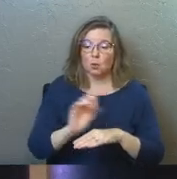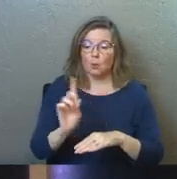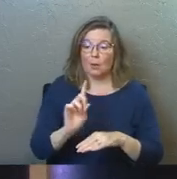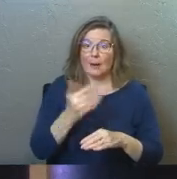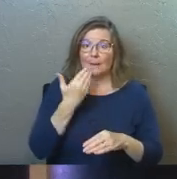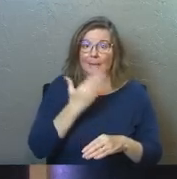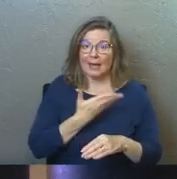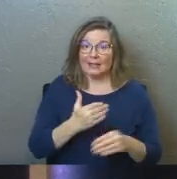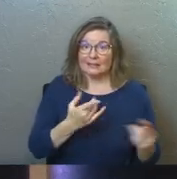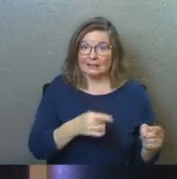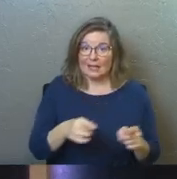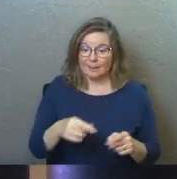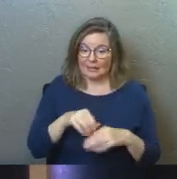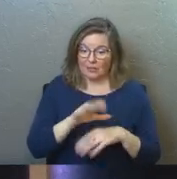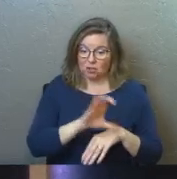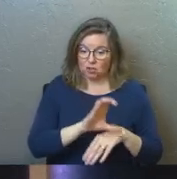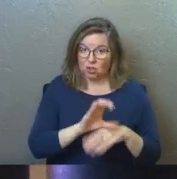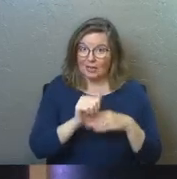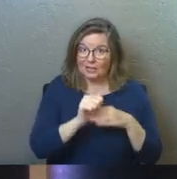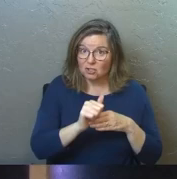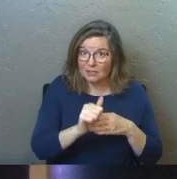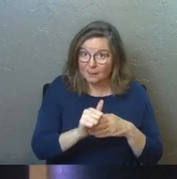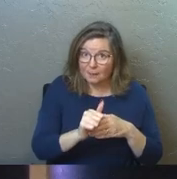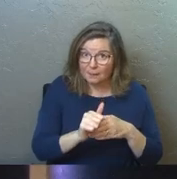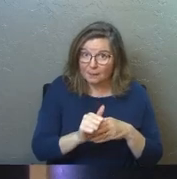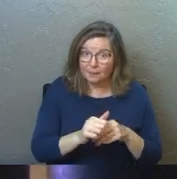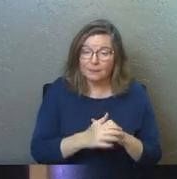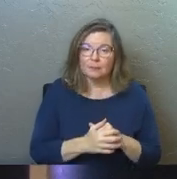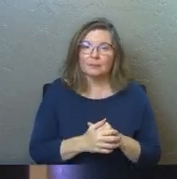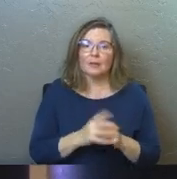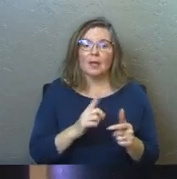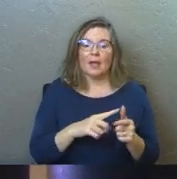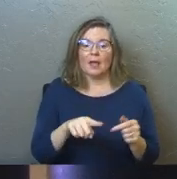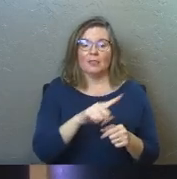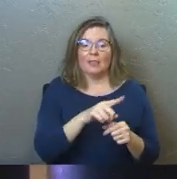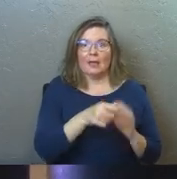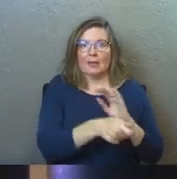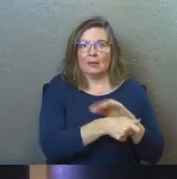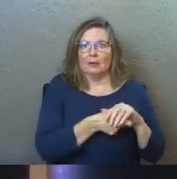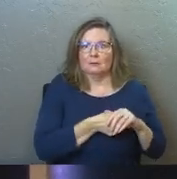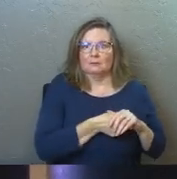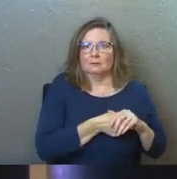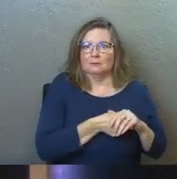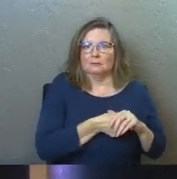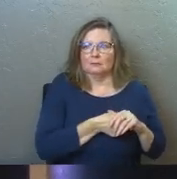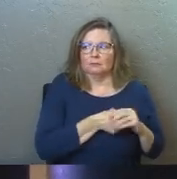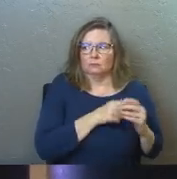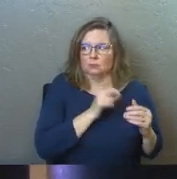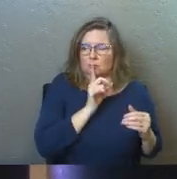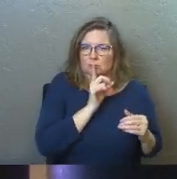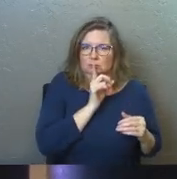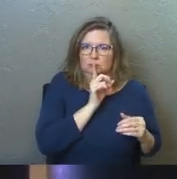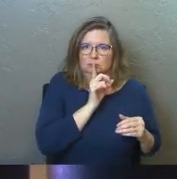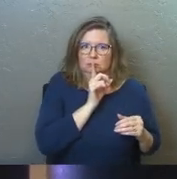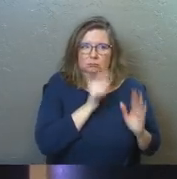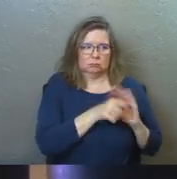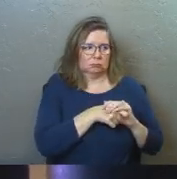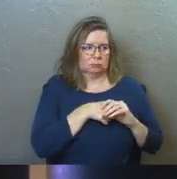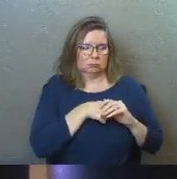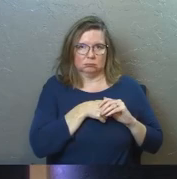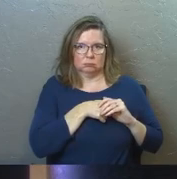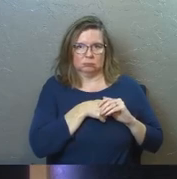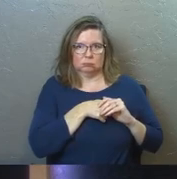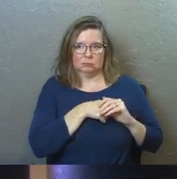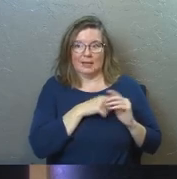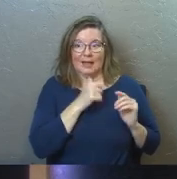where bad things were going on in their church leadership, and they hid stuff. They hid stuff,